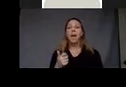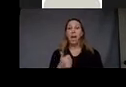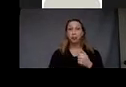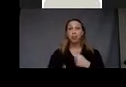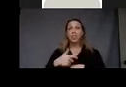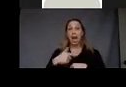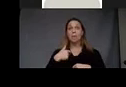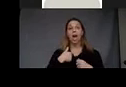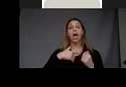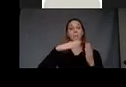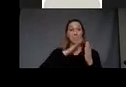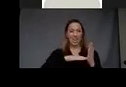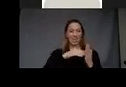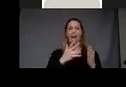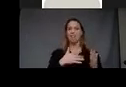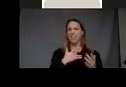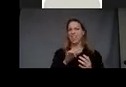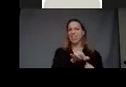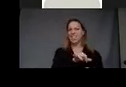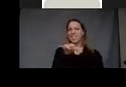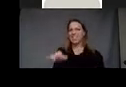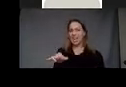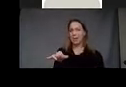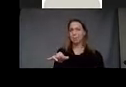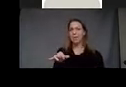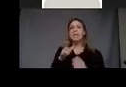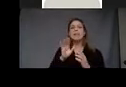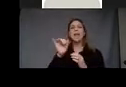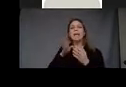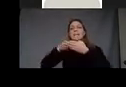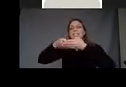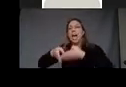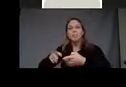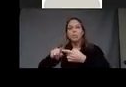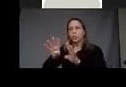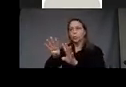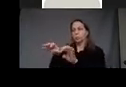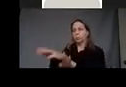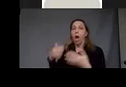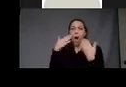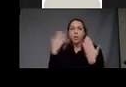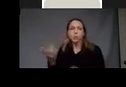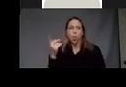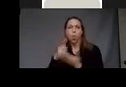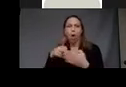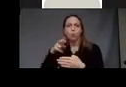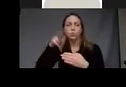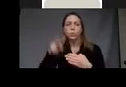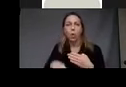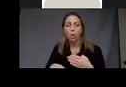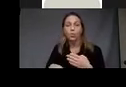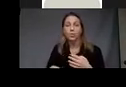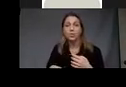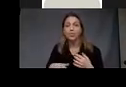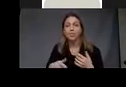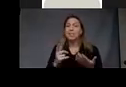painting diving into the unknown I don't know where I'm going to land sometimes it isn't all that